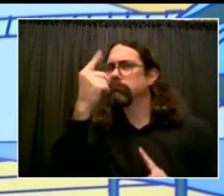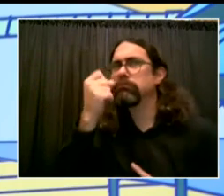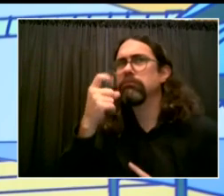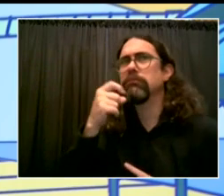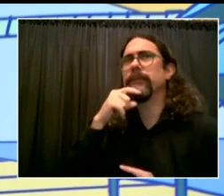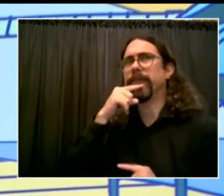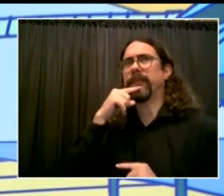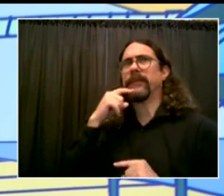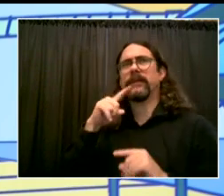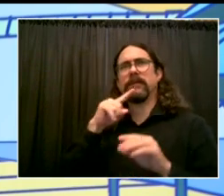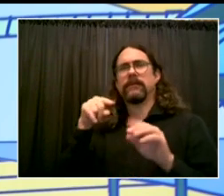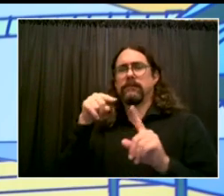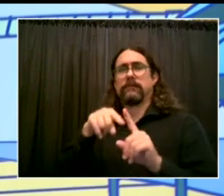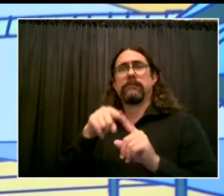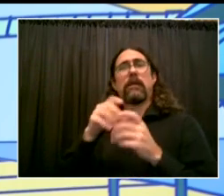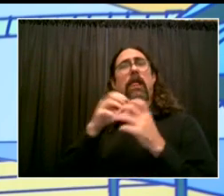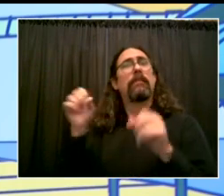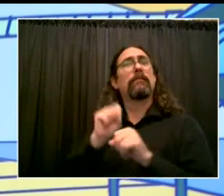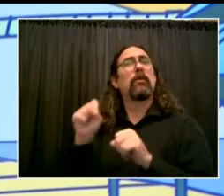information. Chancellor.